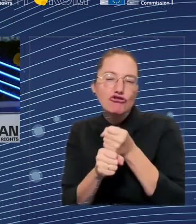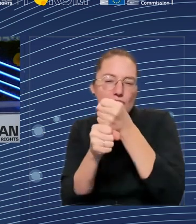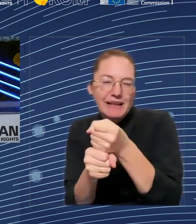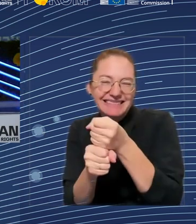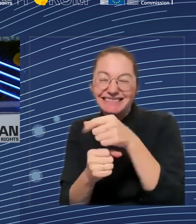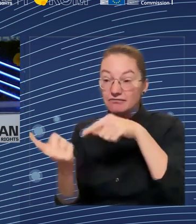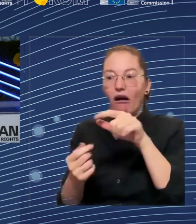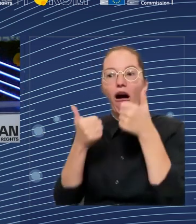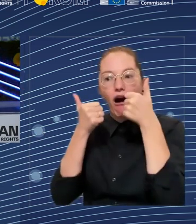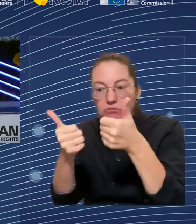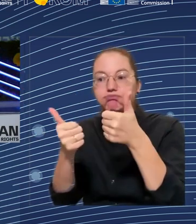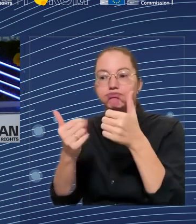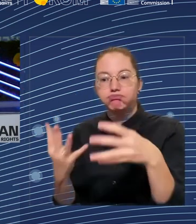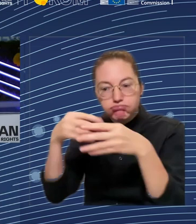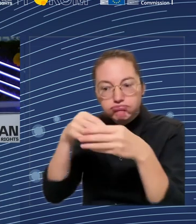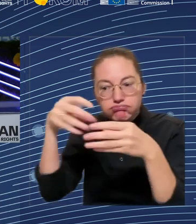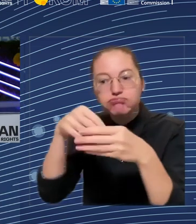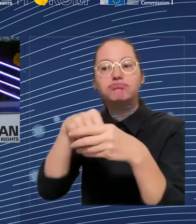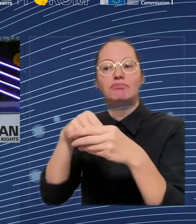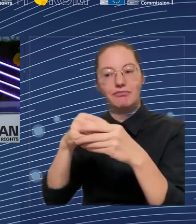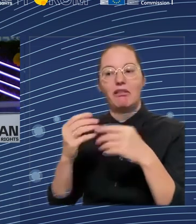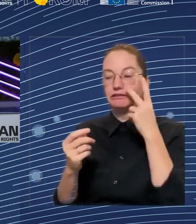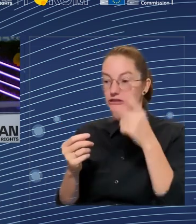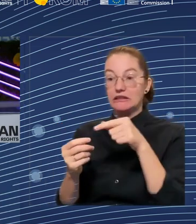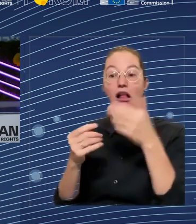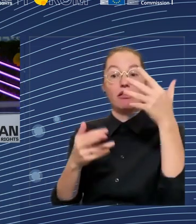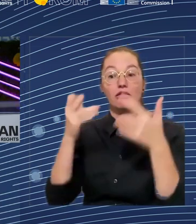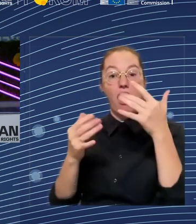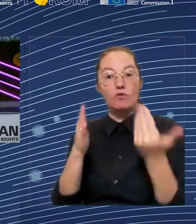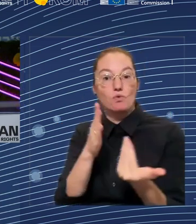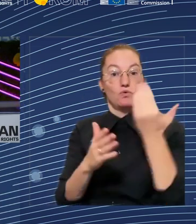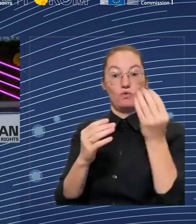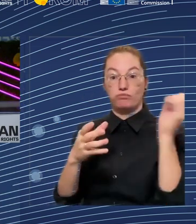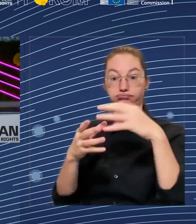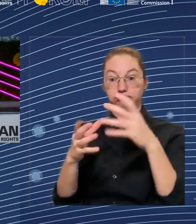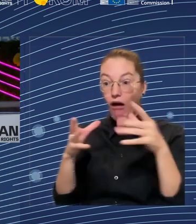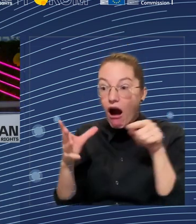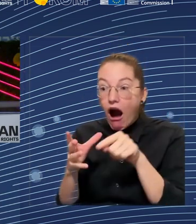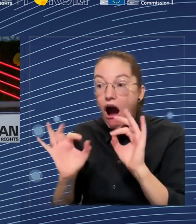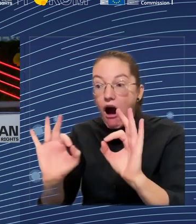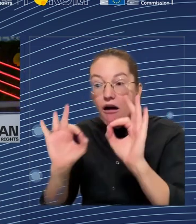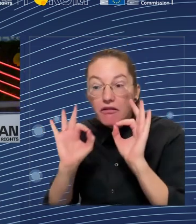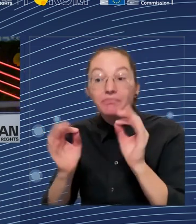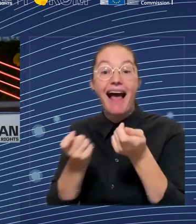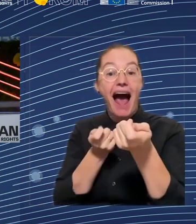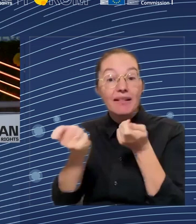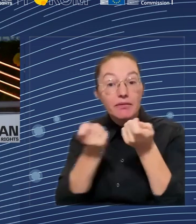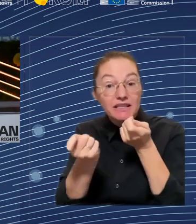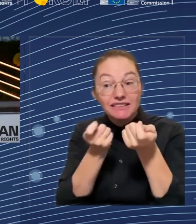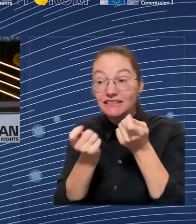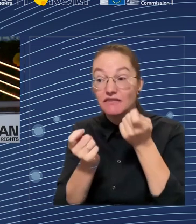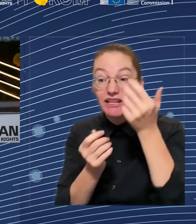Of course, I then would say that also when it comes to the skills mismatches,